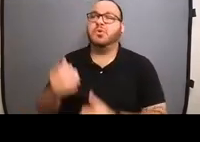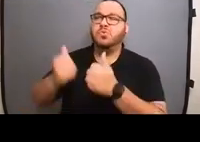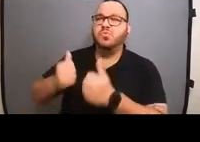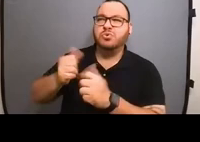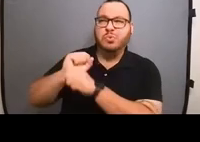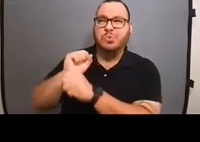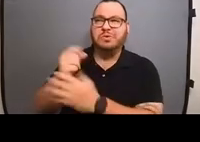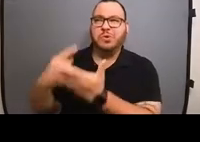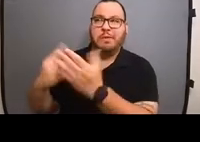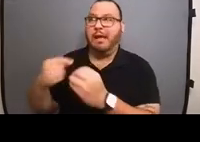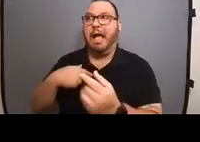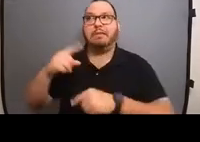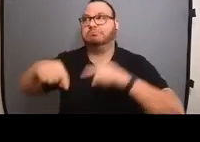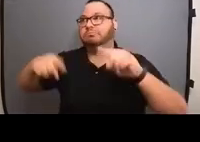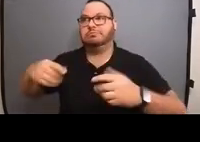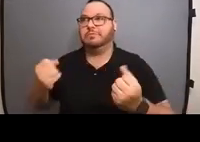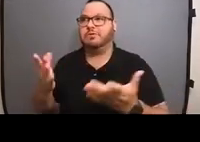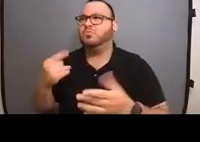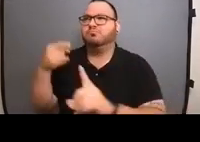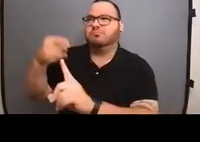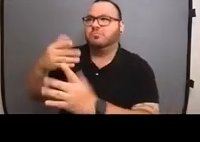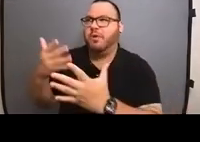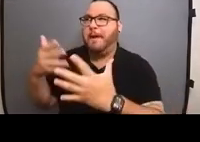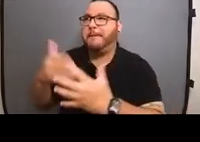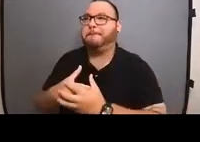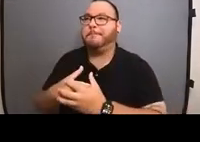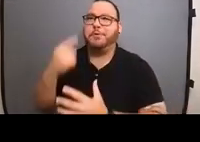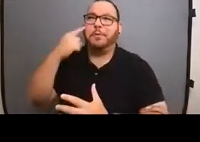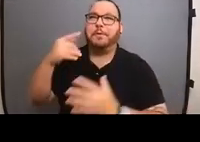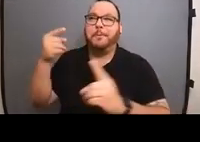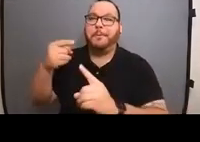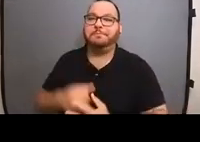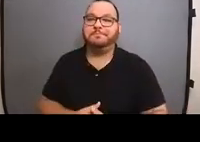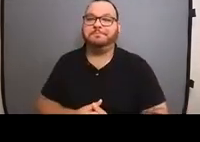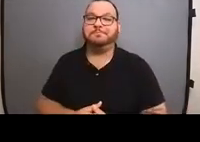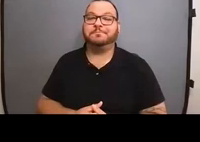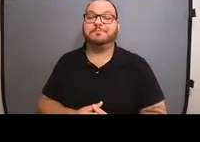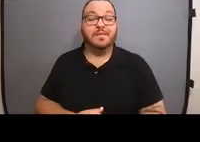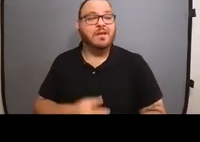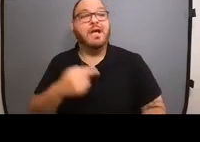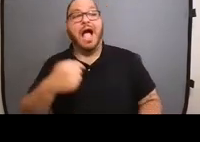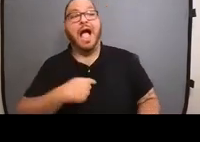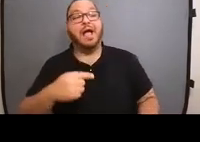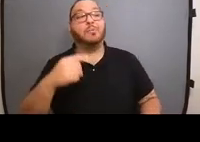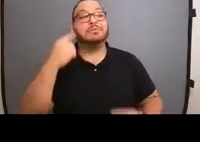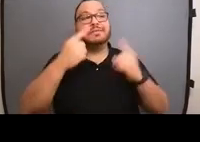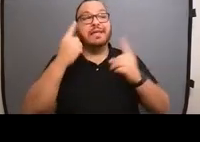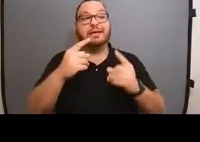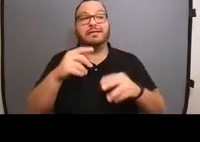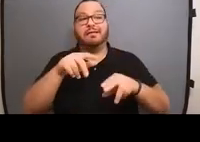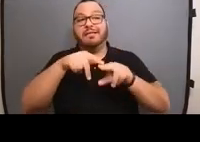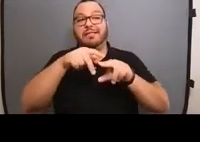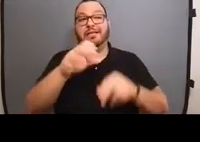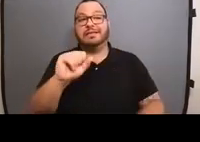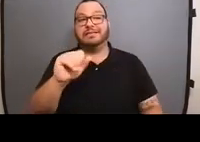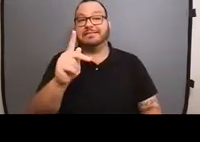are you talking about? do so many different things. What are you thinking of? I, I was thinking of the skater style dresses that you were doing for.